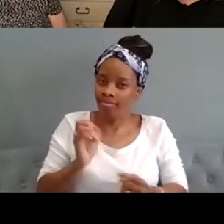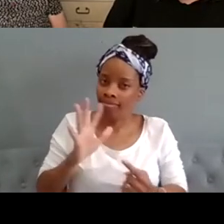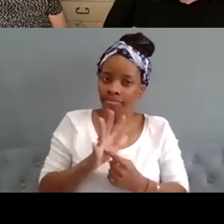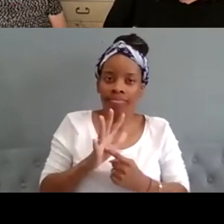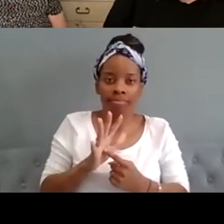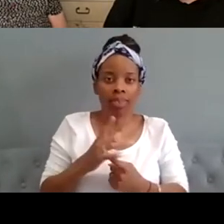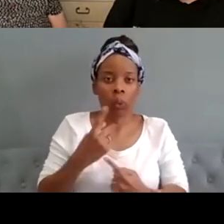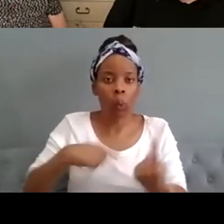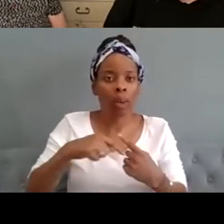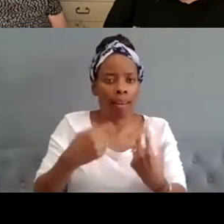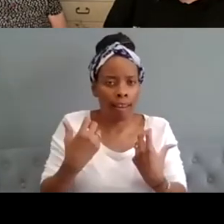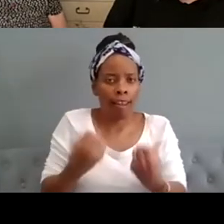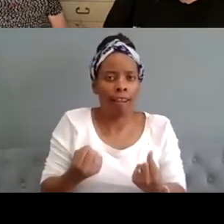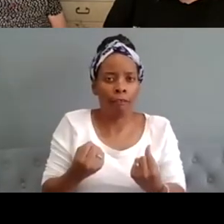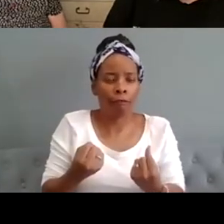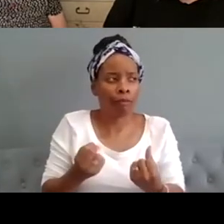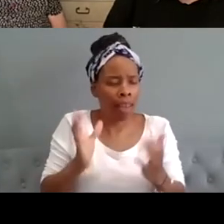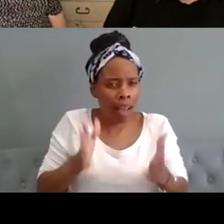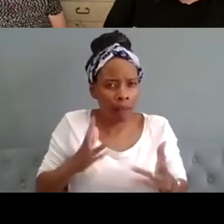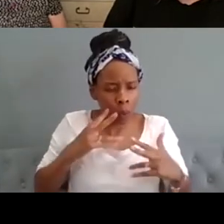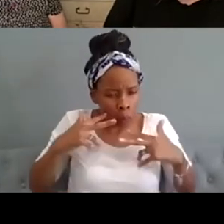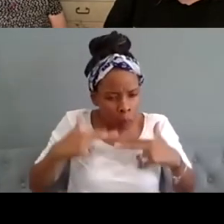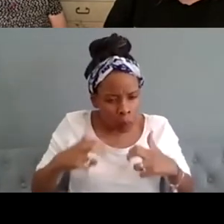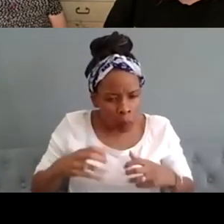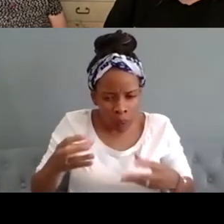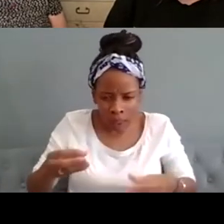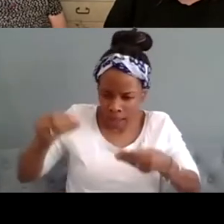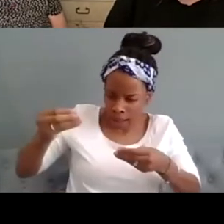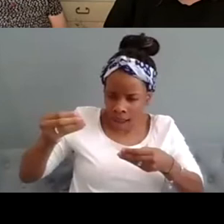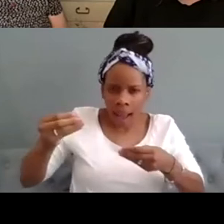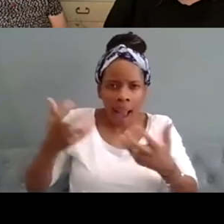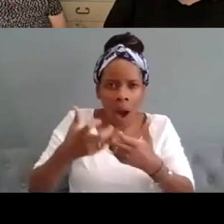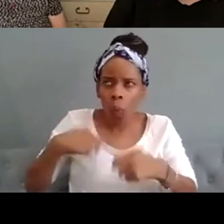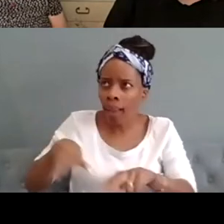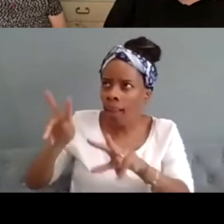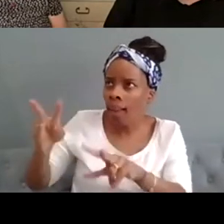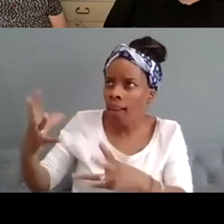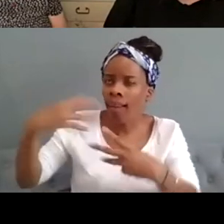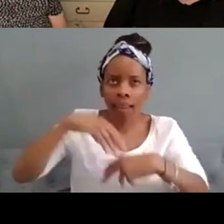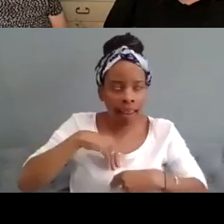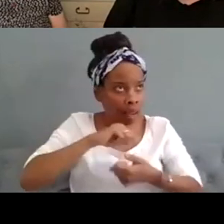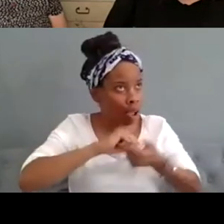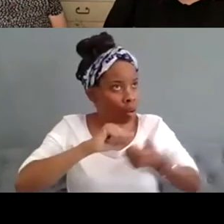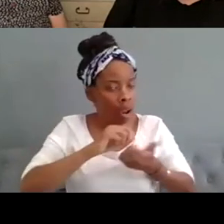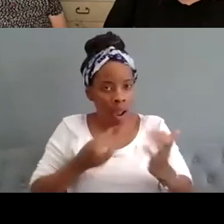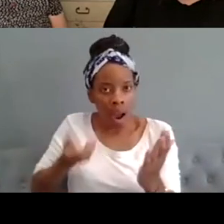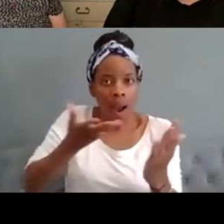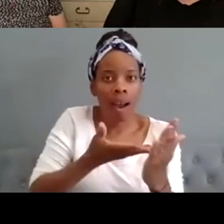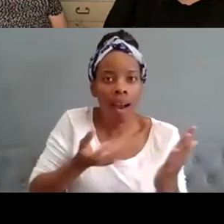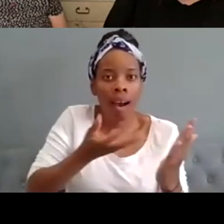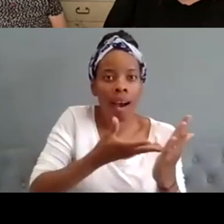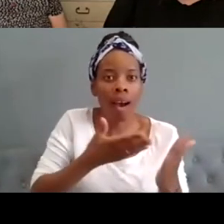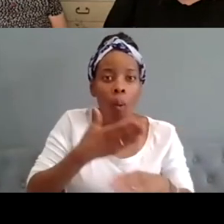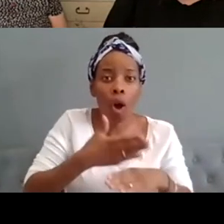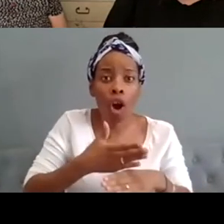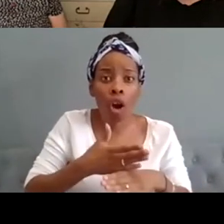try and look at as well as any other aspect you know instead of just being well this person's